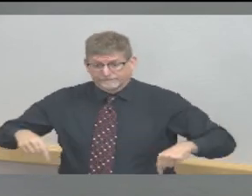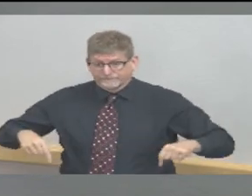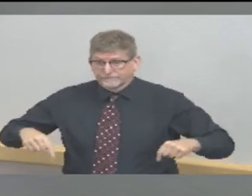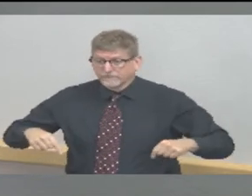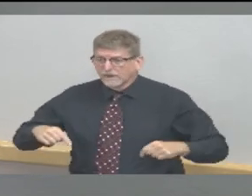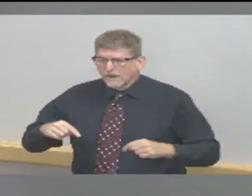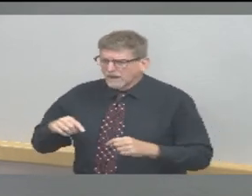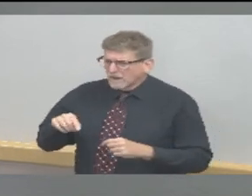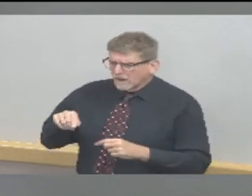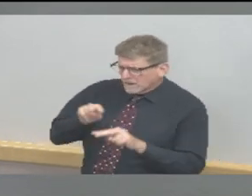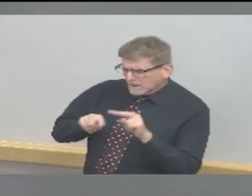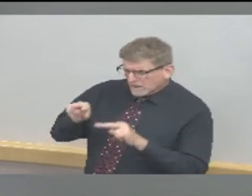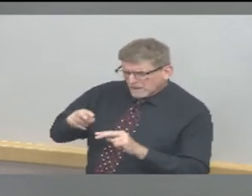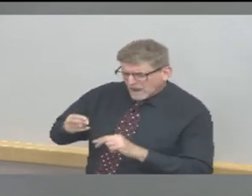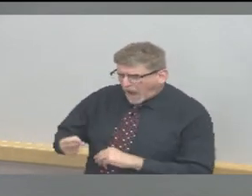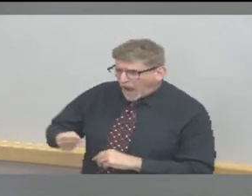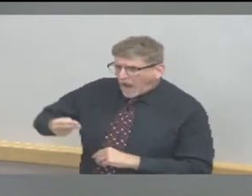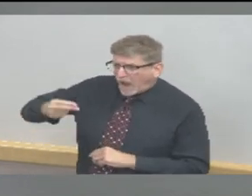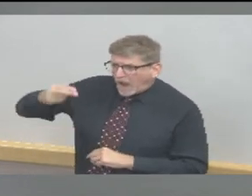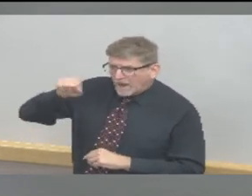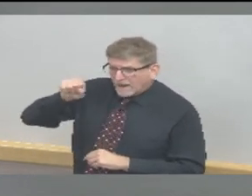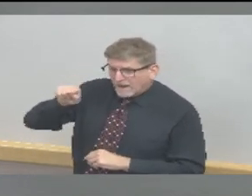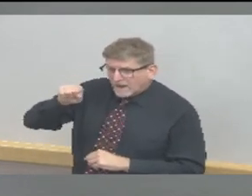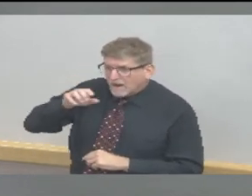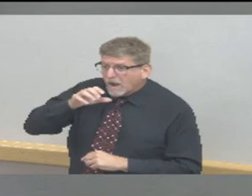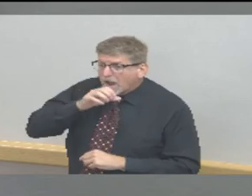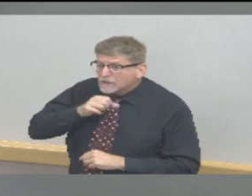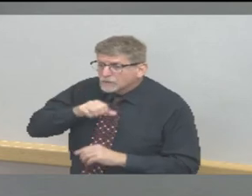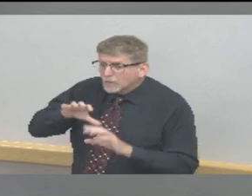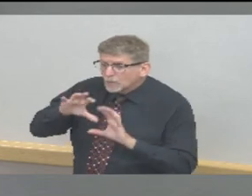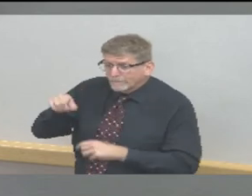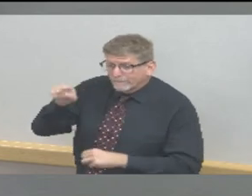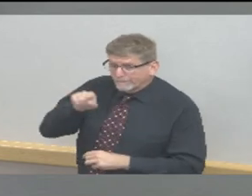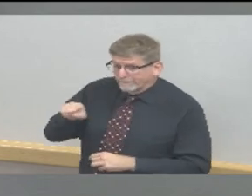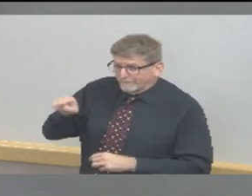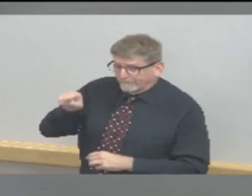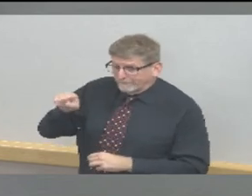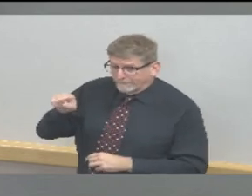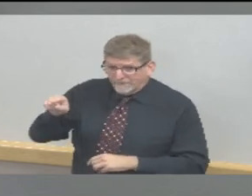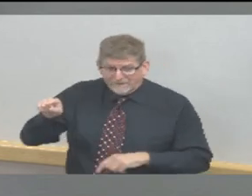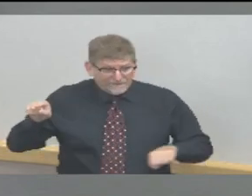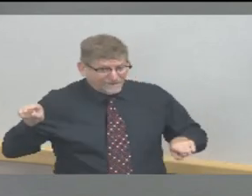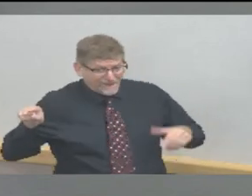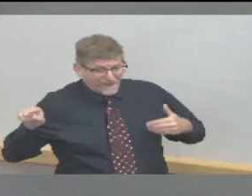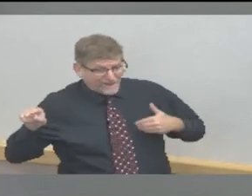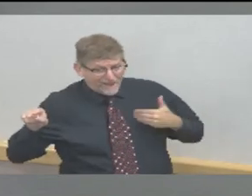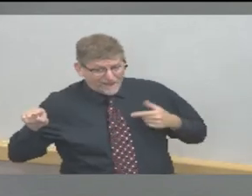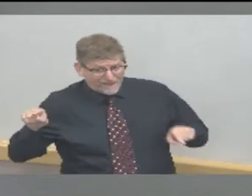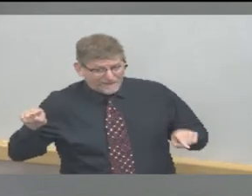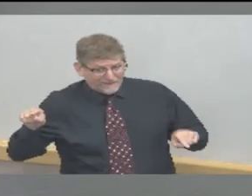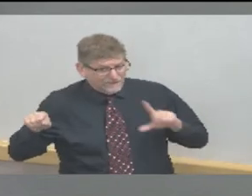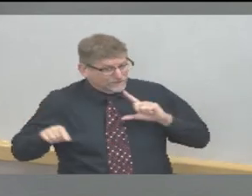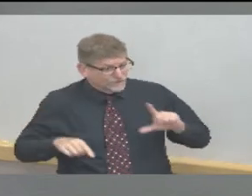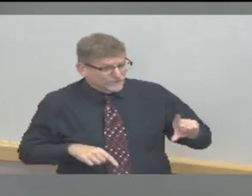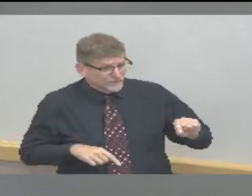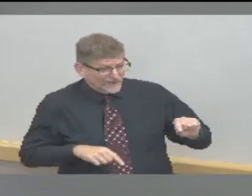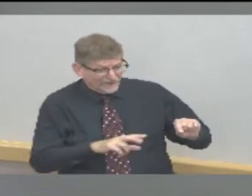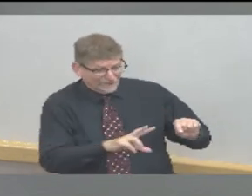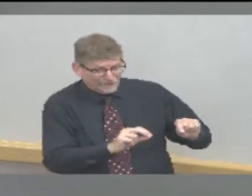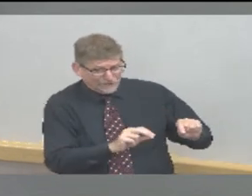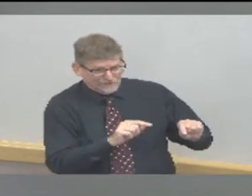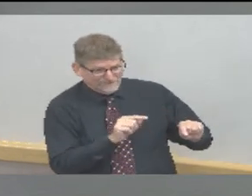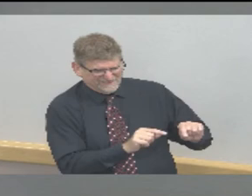groups by COVID-19 are individuals aged 20 to 29 and aged 30 to 39 accounting for 22